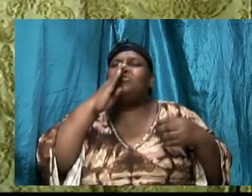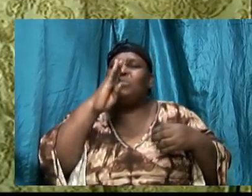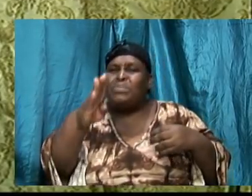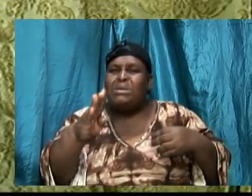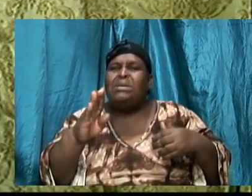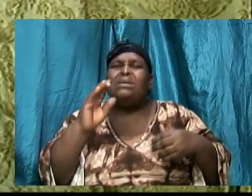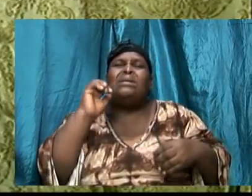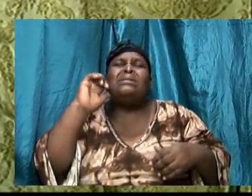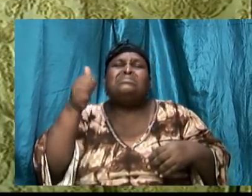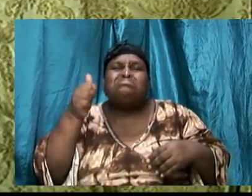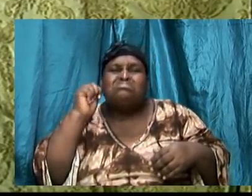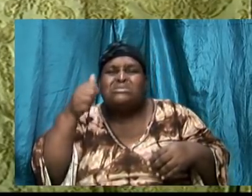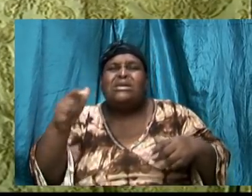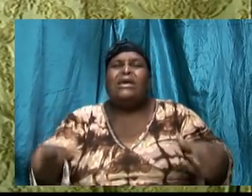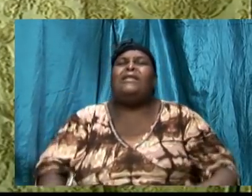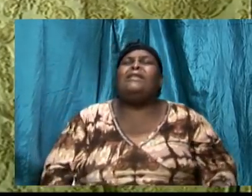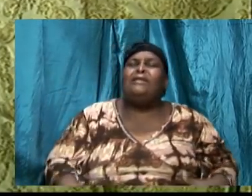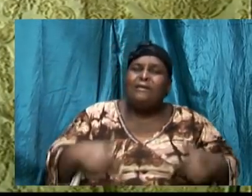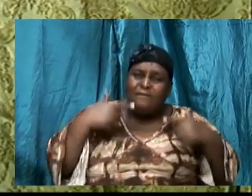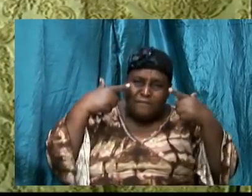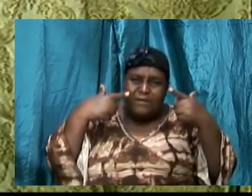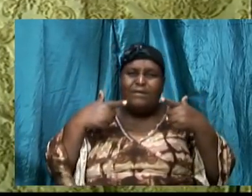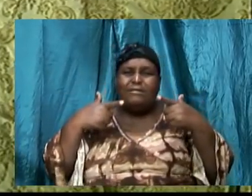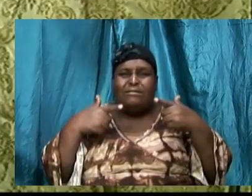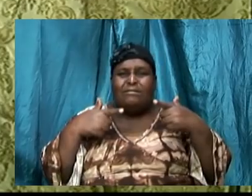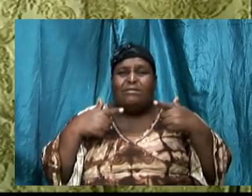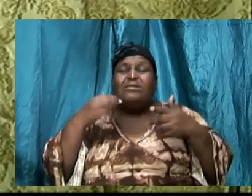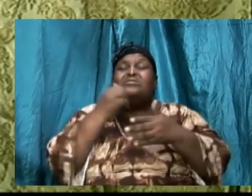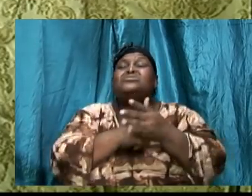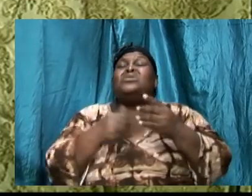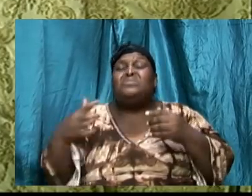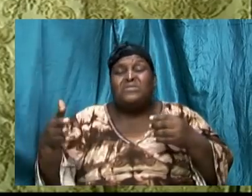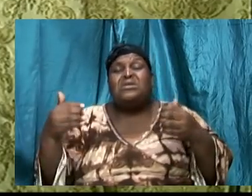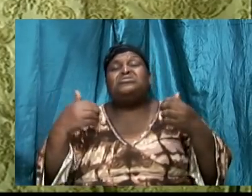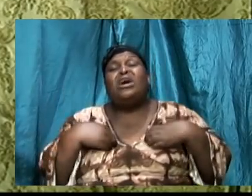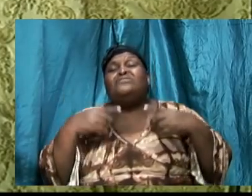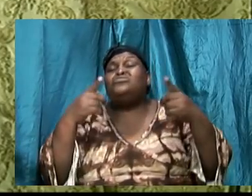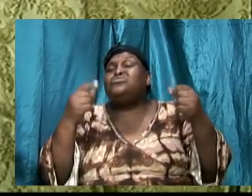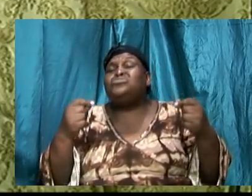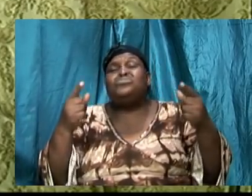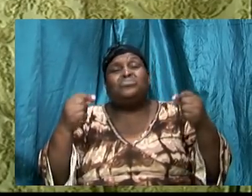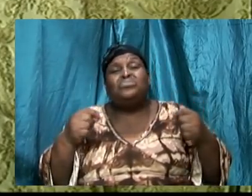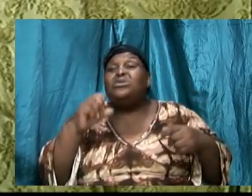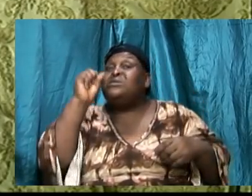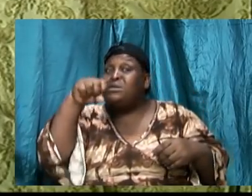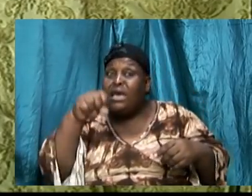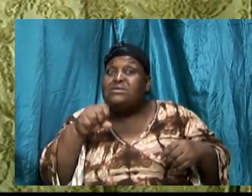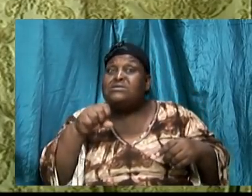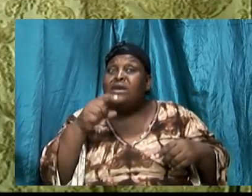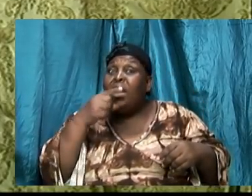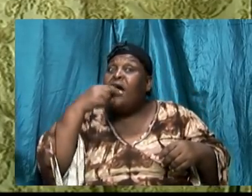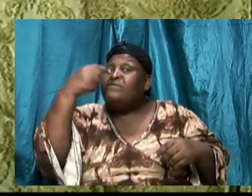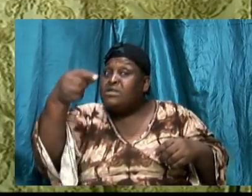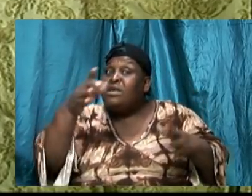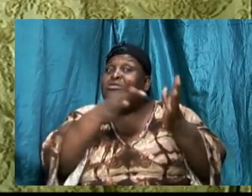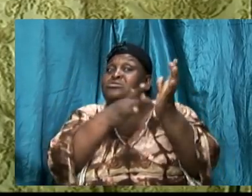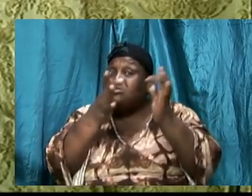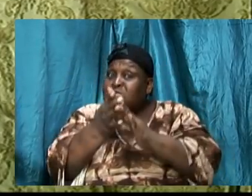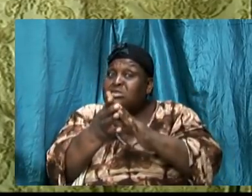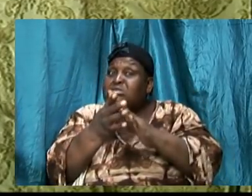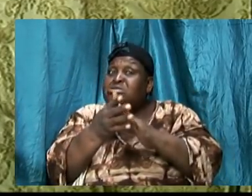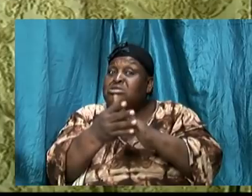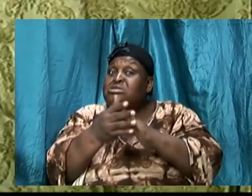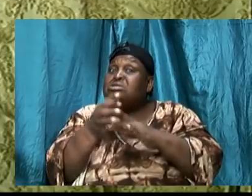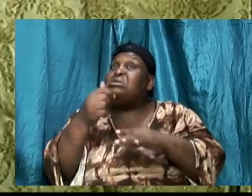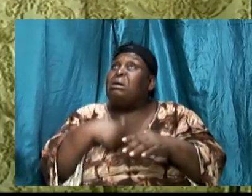daily walk and there are some things that we have to do yes we have to tell him too that I love you but we have got to do some things